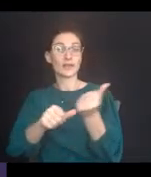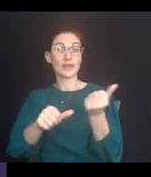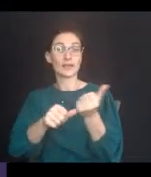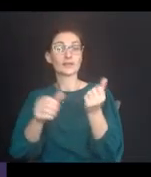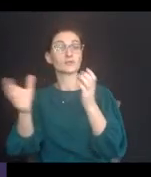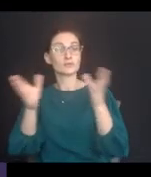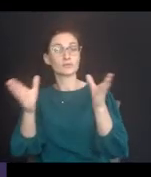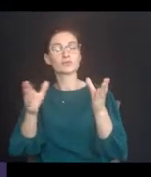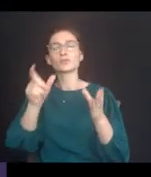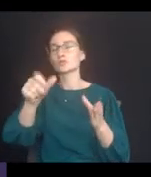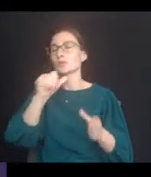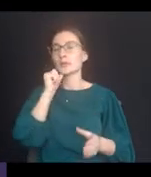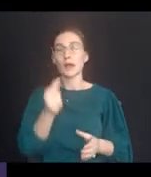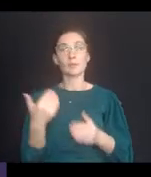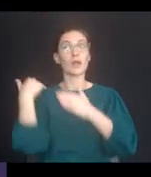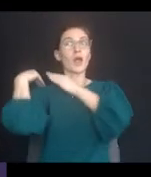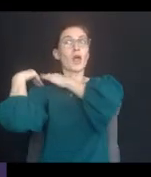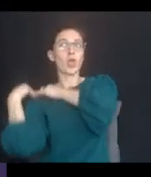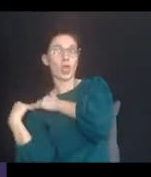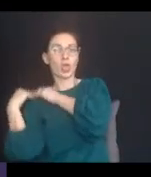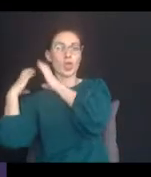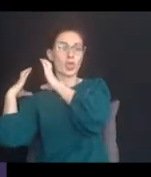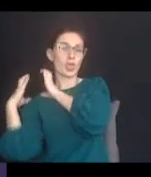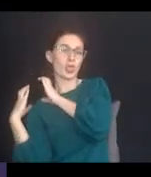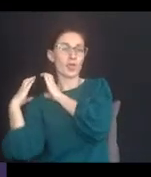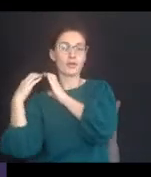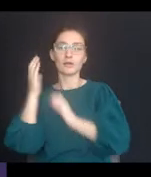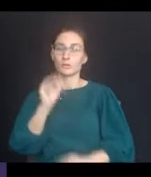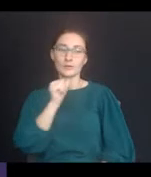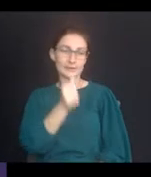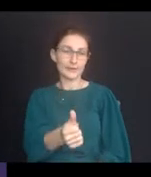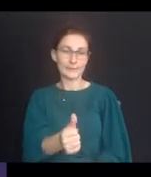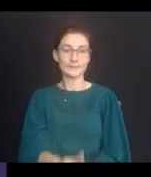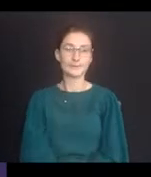necessary aids and services should not be unduly burdensome.